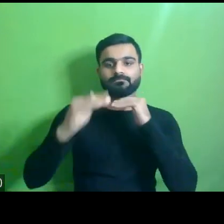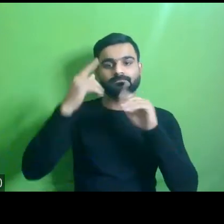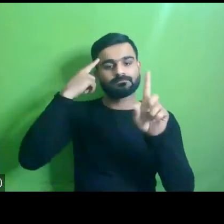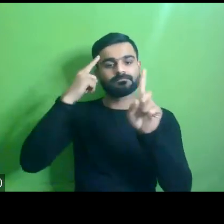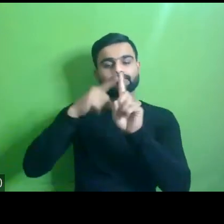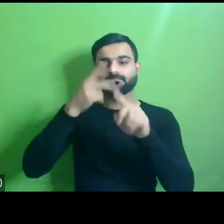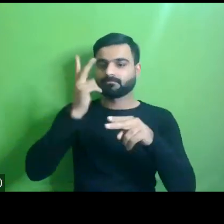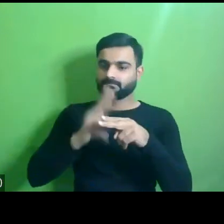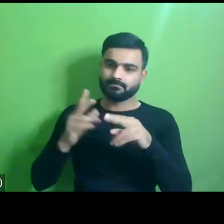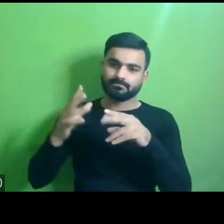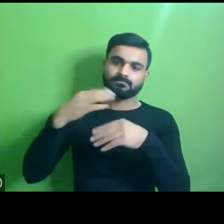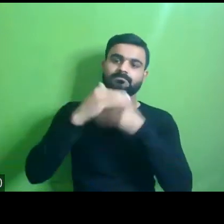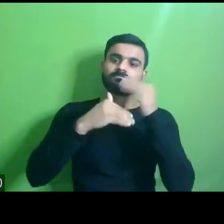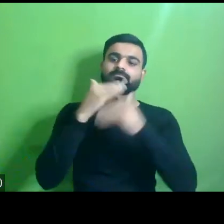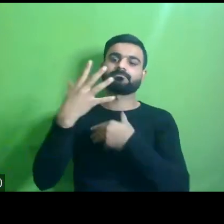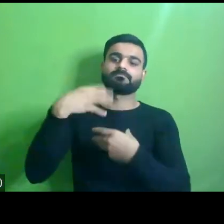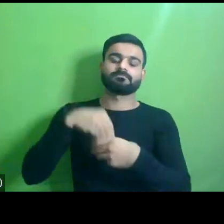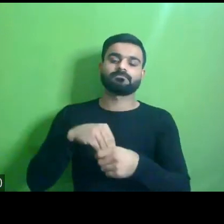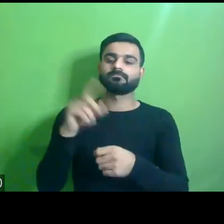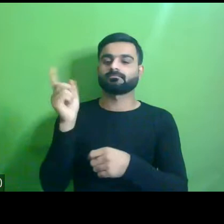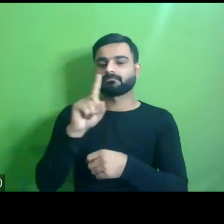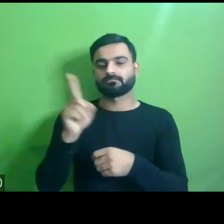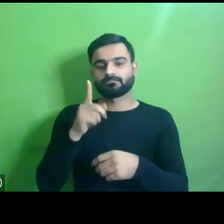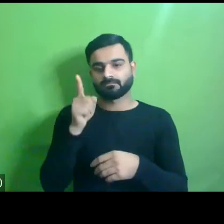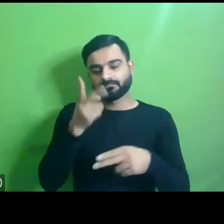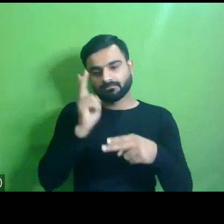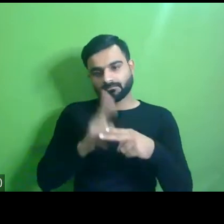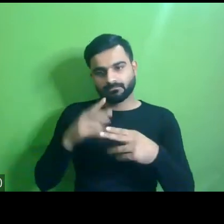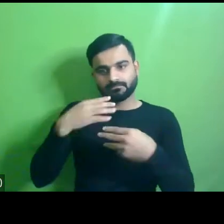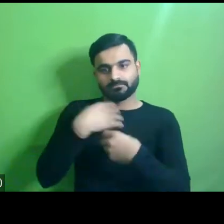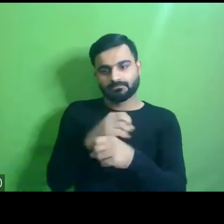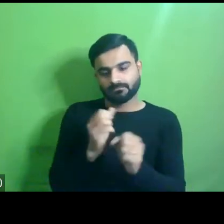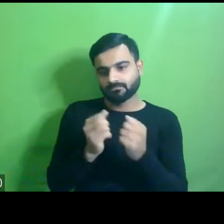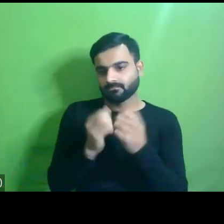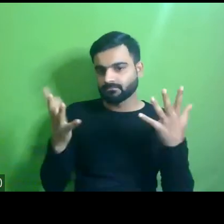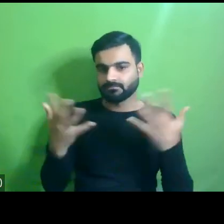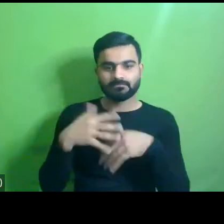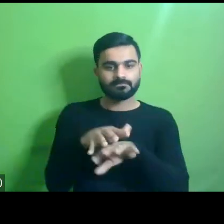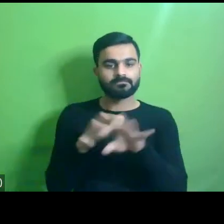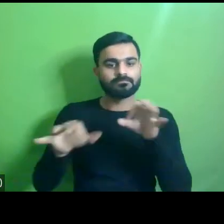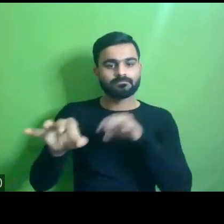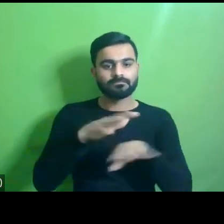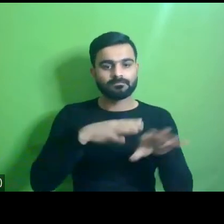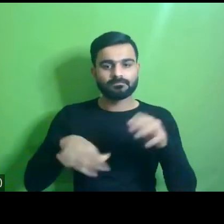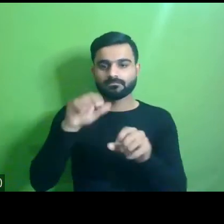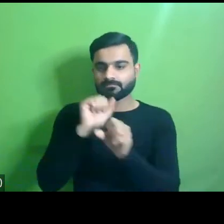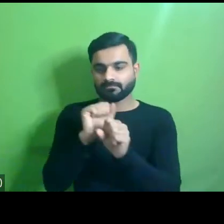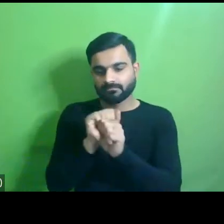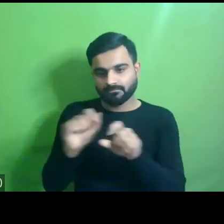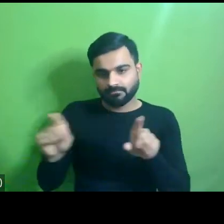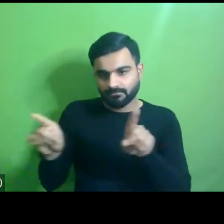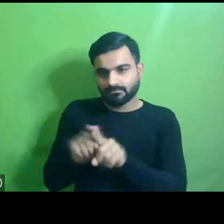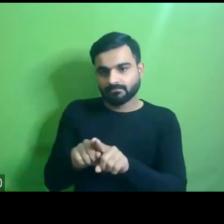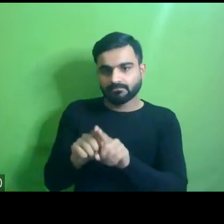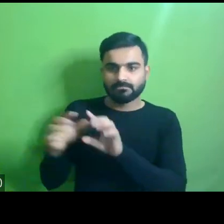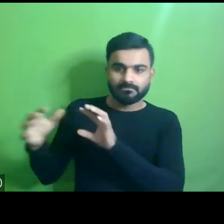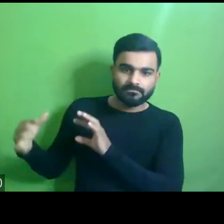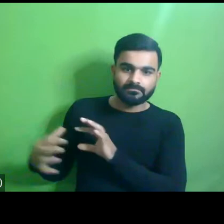sustainable development goal 11 uh which is towards making more inclusive cities and working at the intersect